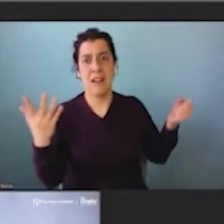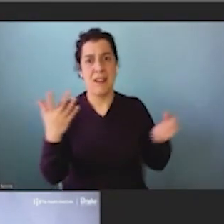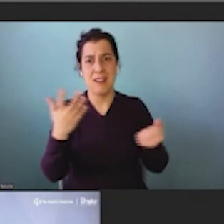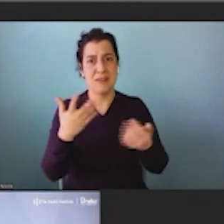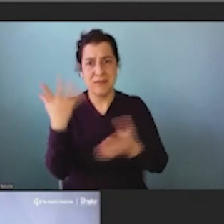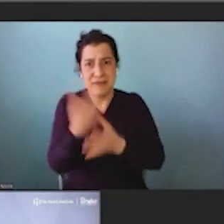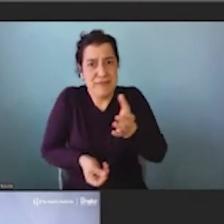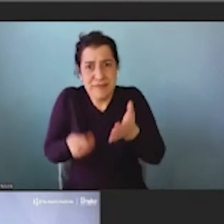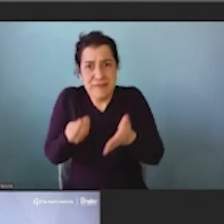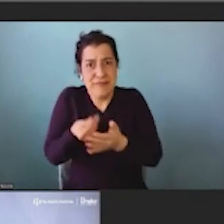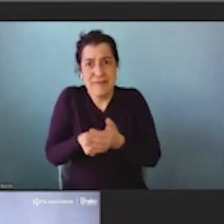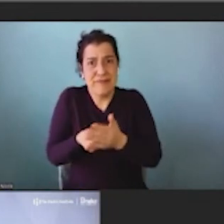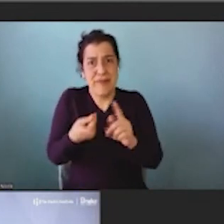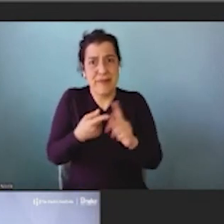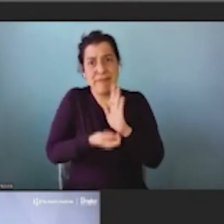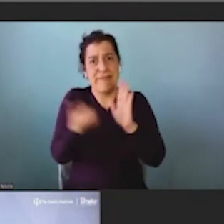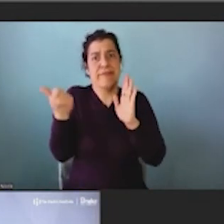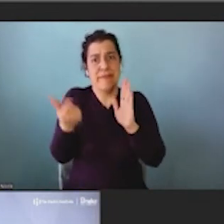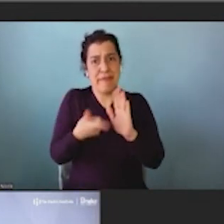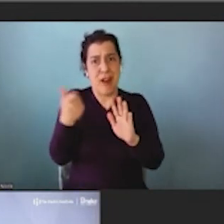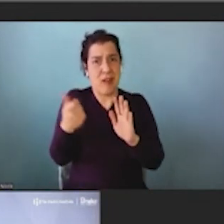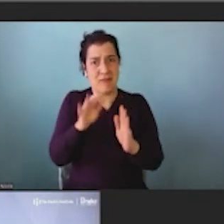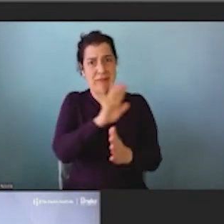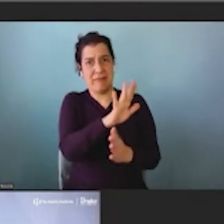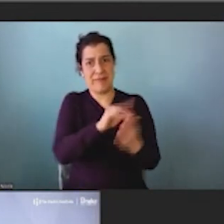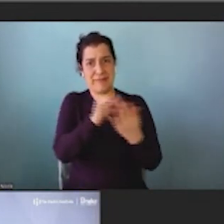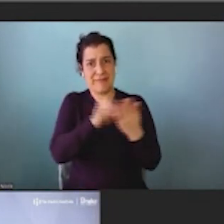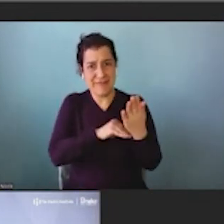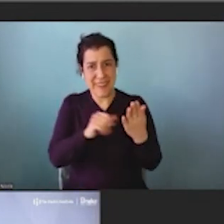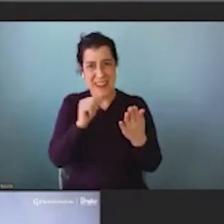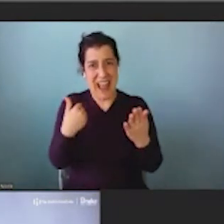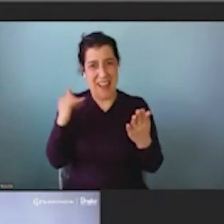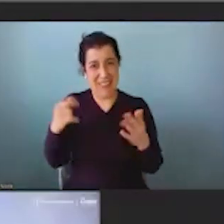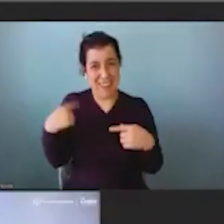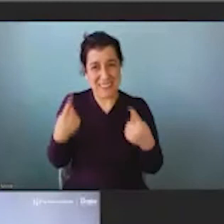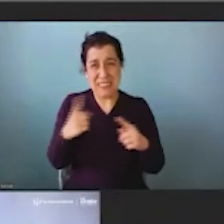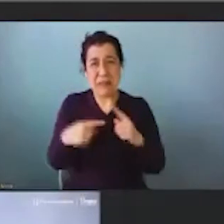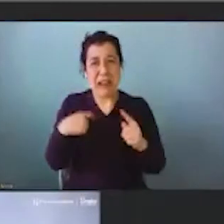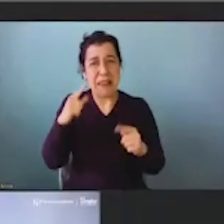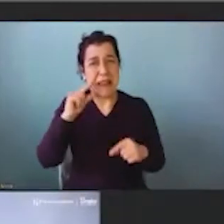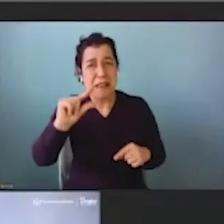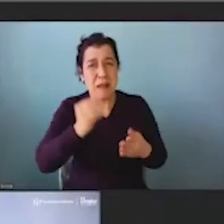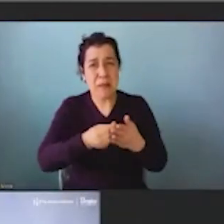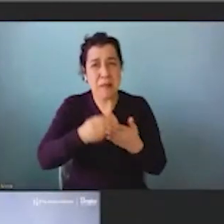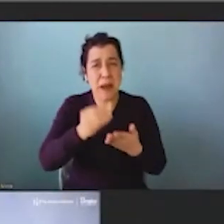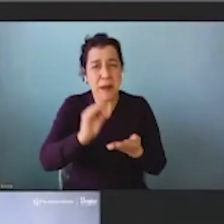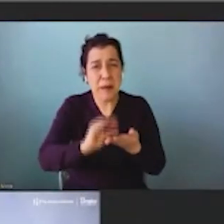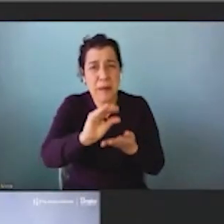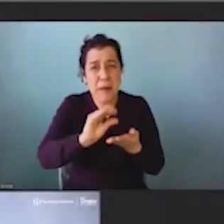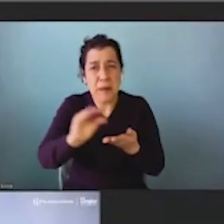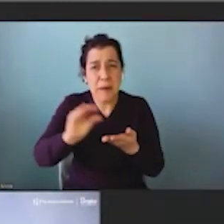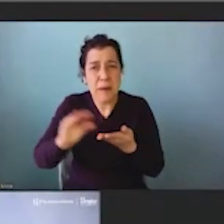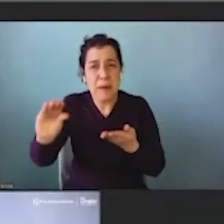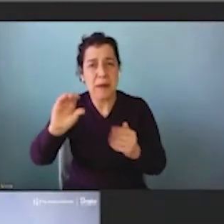of the Affordable Care and we have not had it since. But I think with a little bit of money like that, a little bit of seed